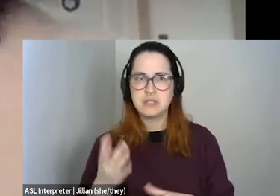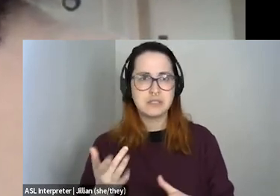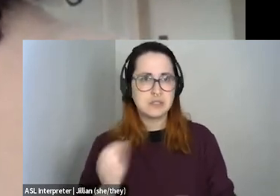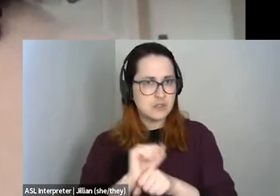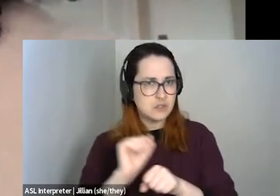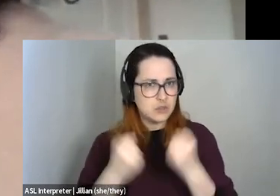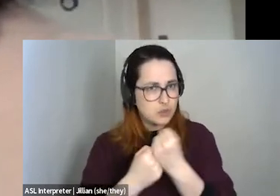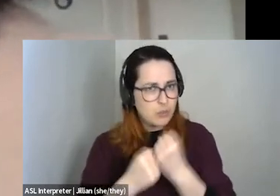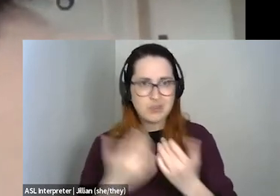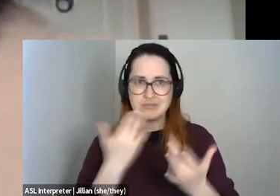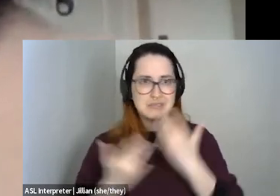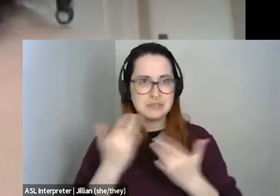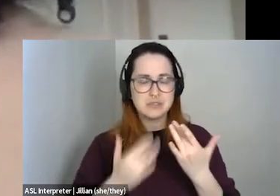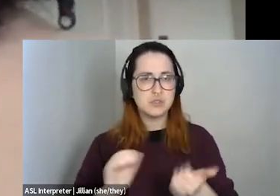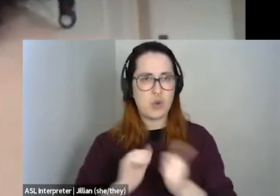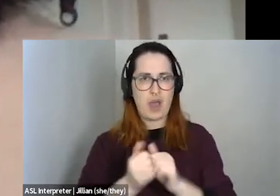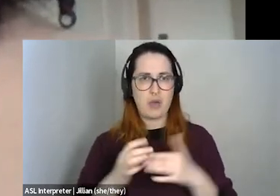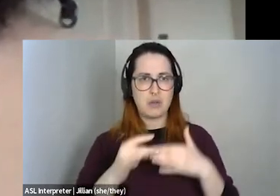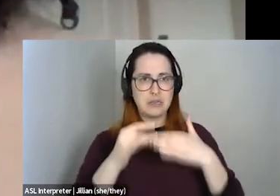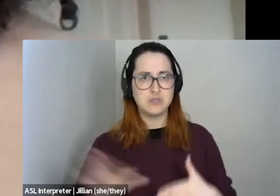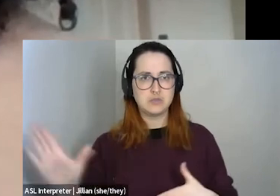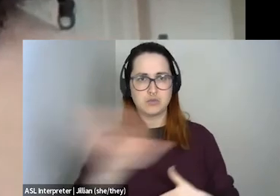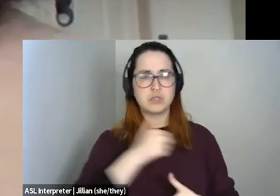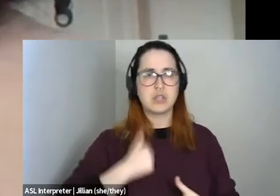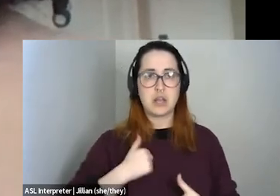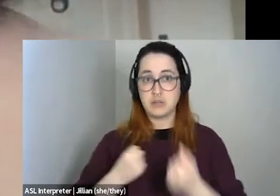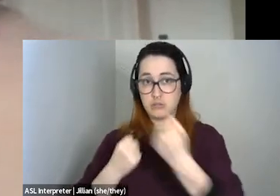et cetera. How can other leaders across Canada help?